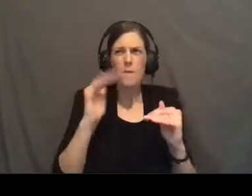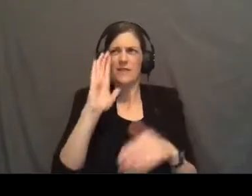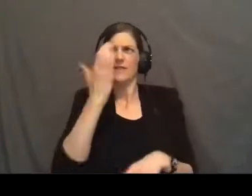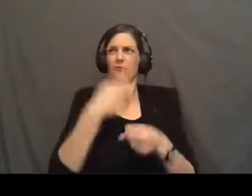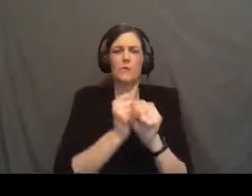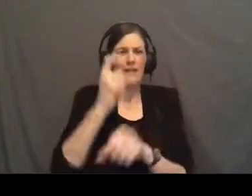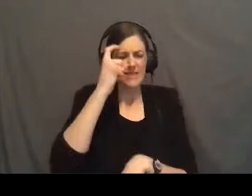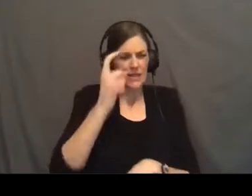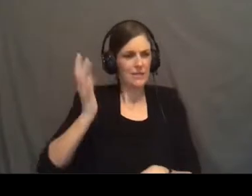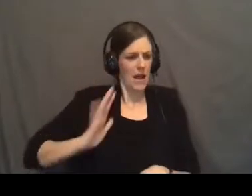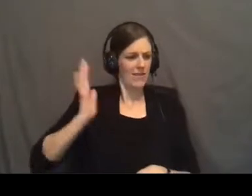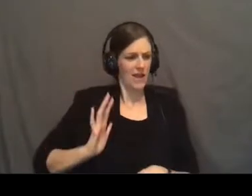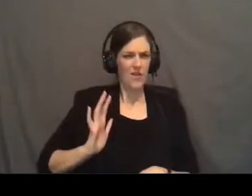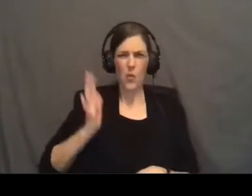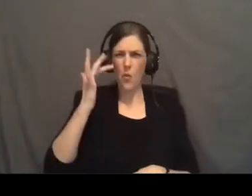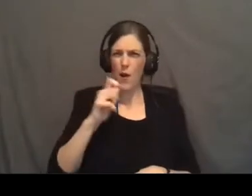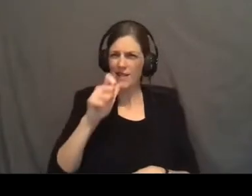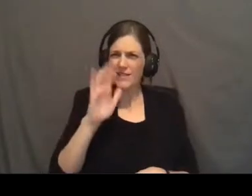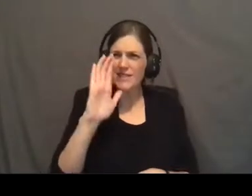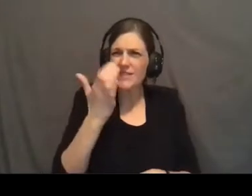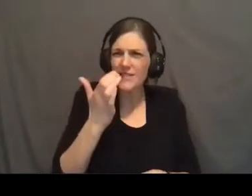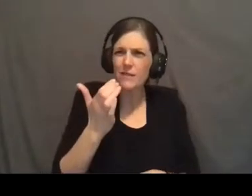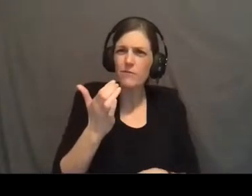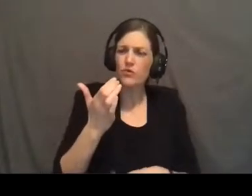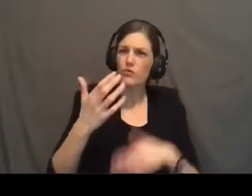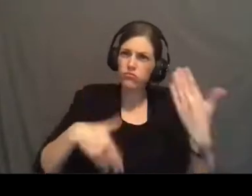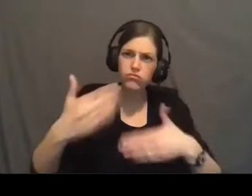back then? Why doesn't it seem to create any traction today?